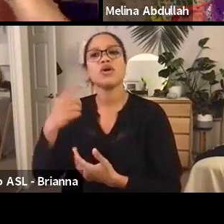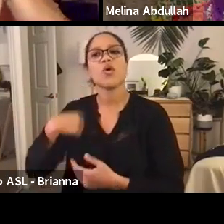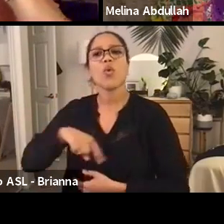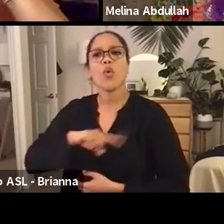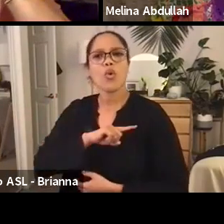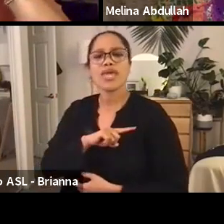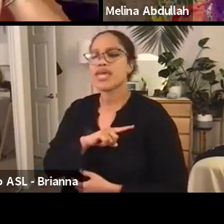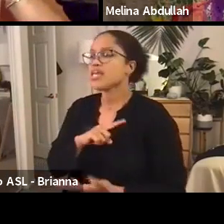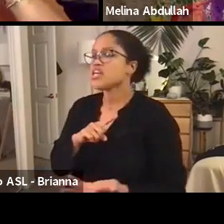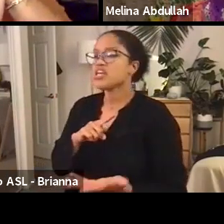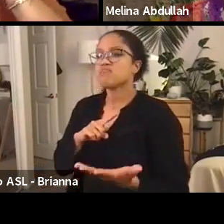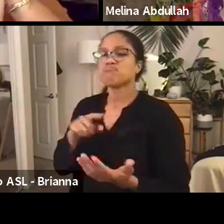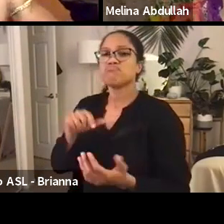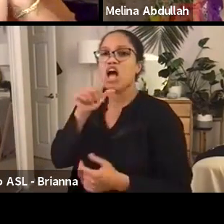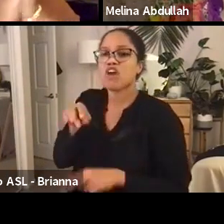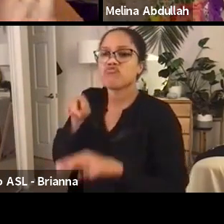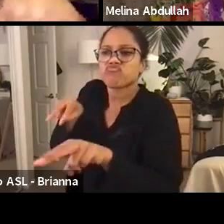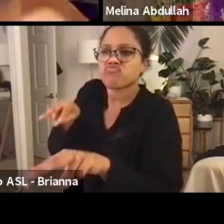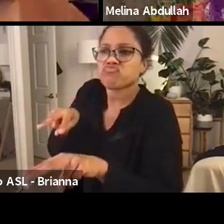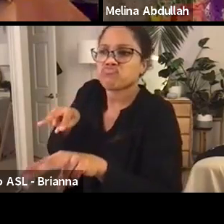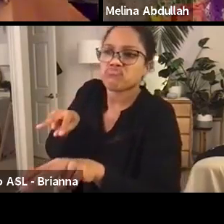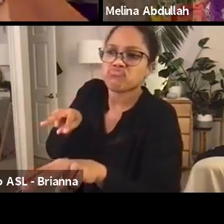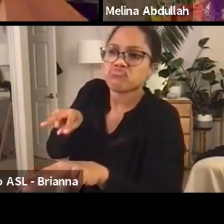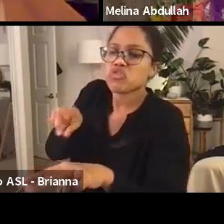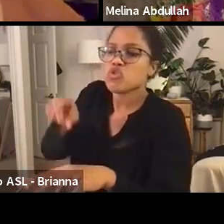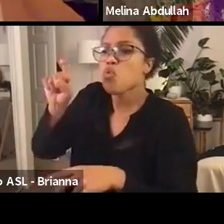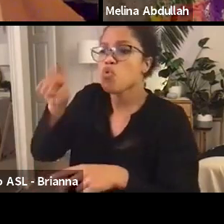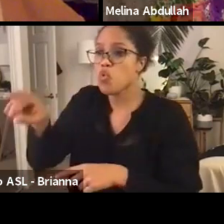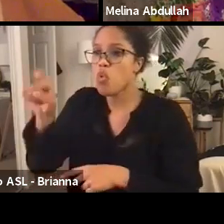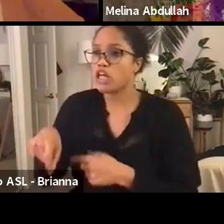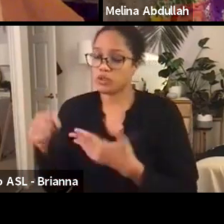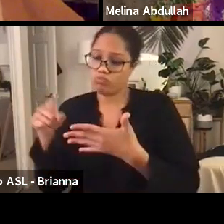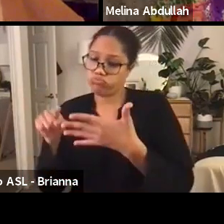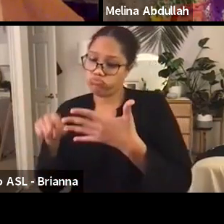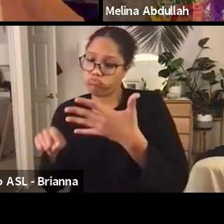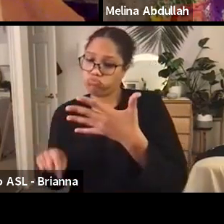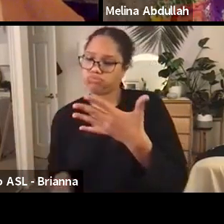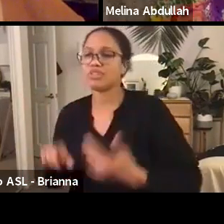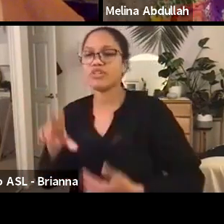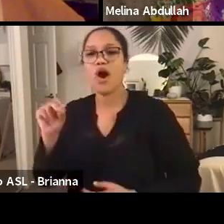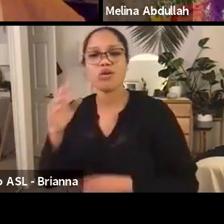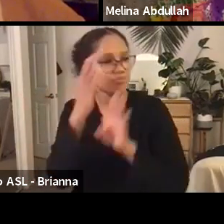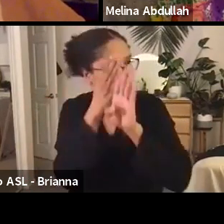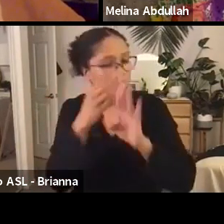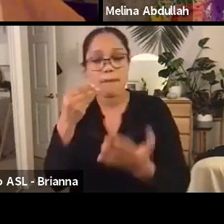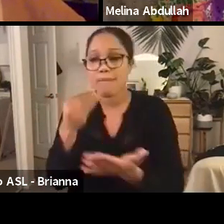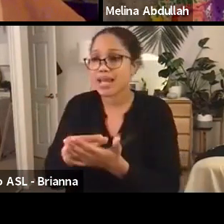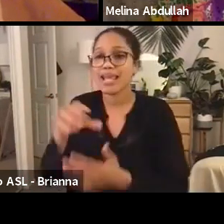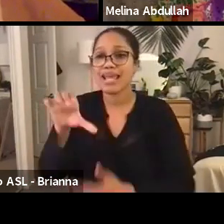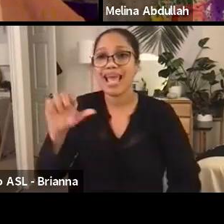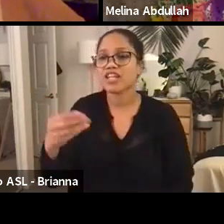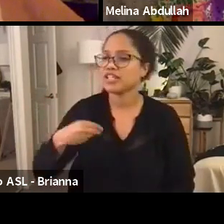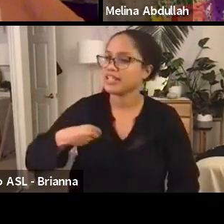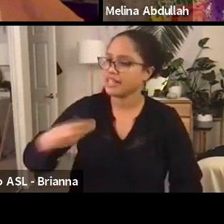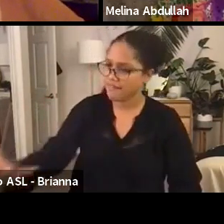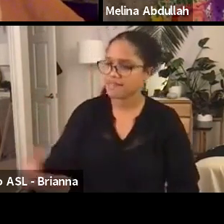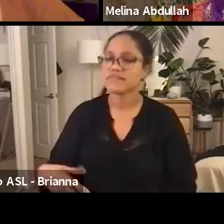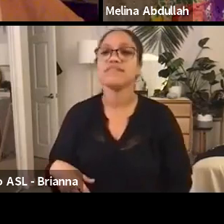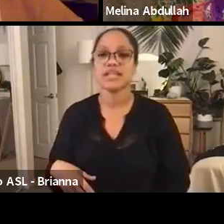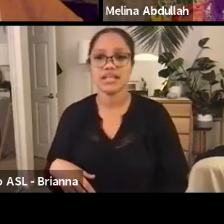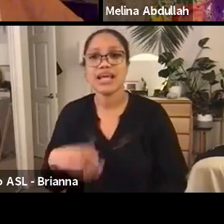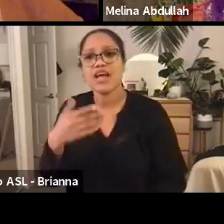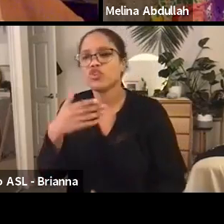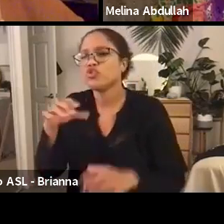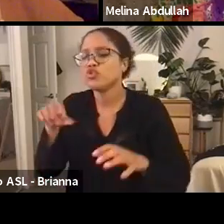humans and recognize that when given the opportunity, human beings will put on their own oxygen mask and do what's best for them and their families.